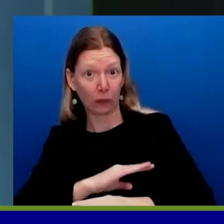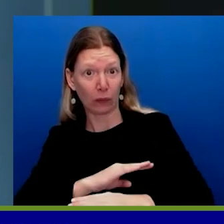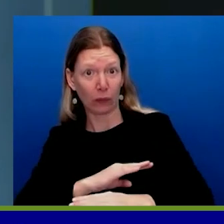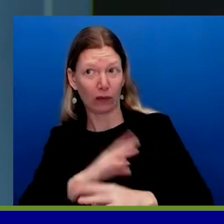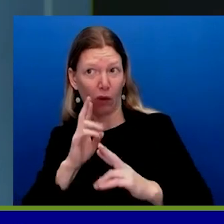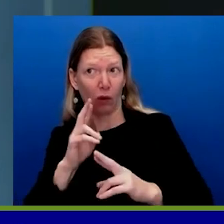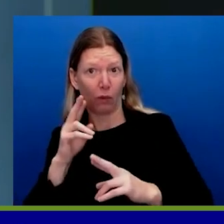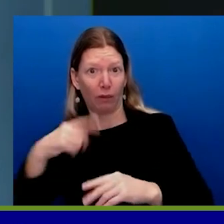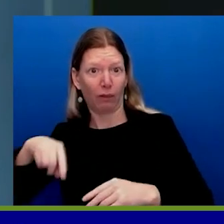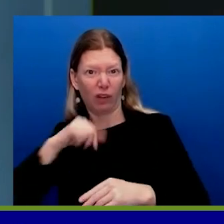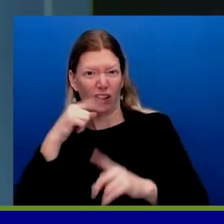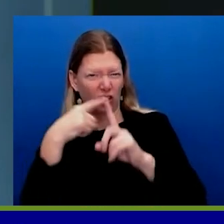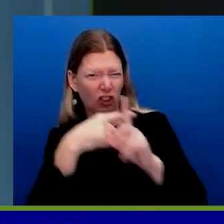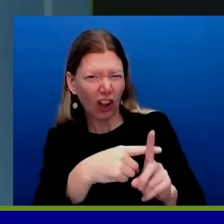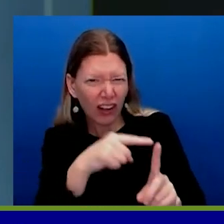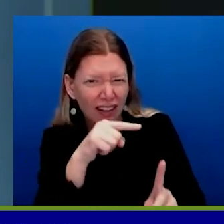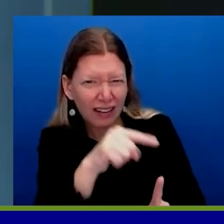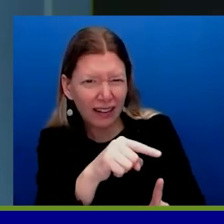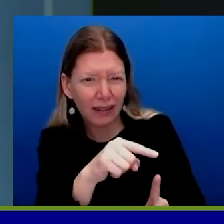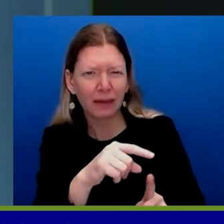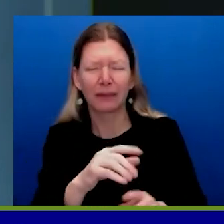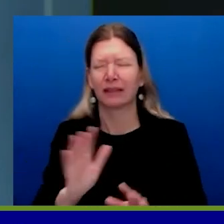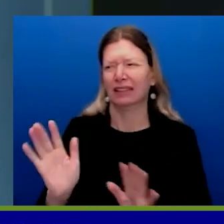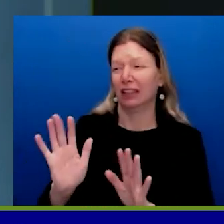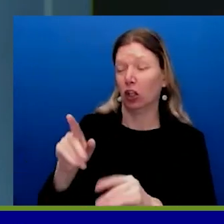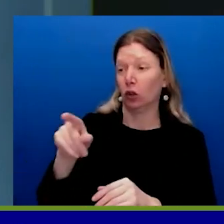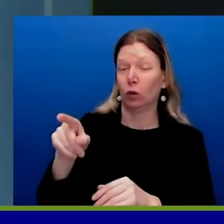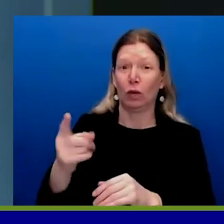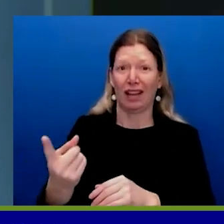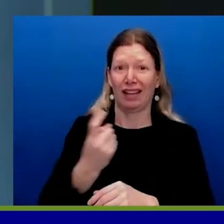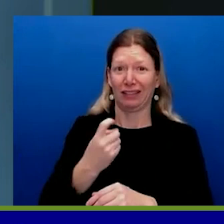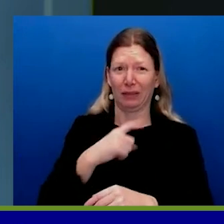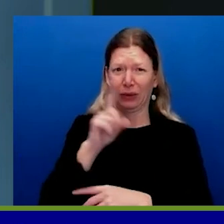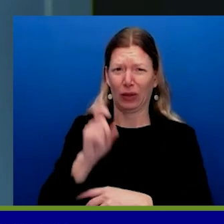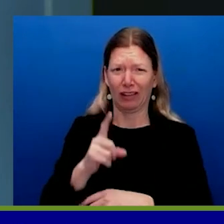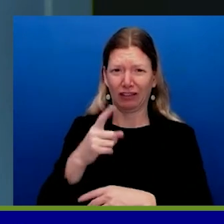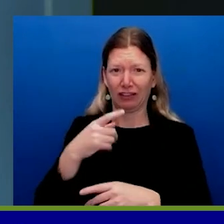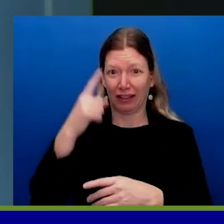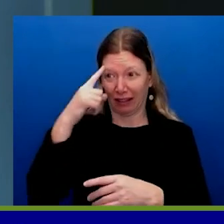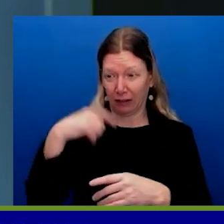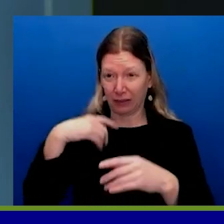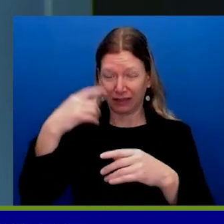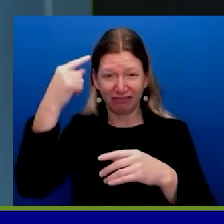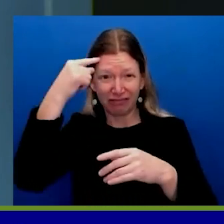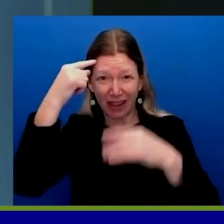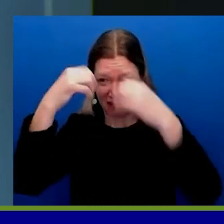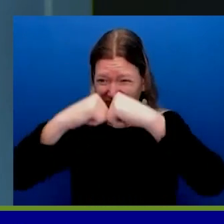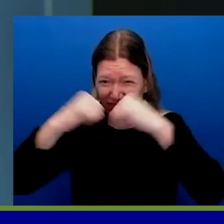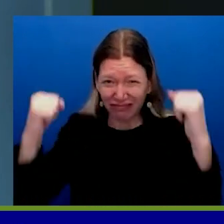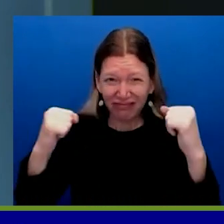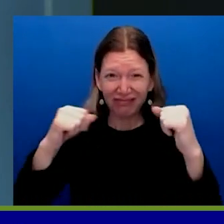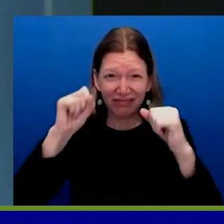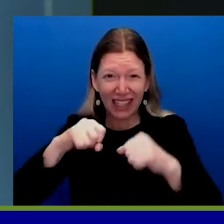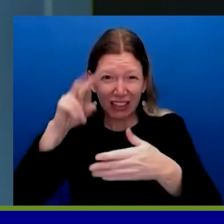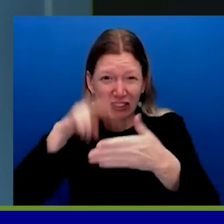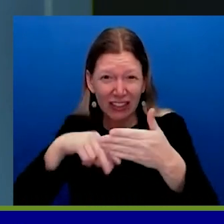do that. What I can tell you is that the Israelis have a right and a responsibility to go after this threat posed by Hamas, and certainly as